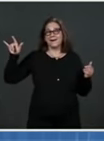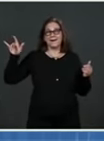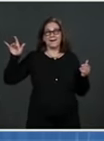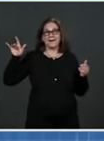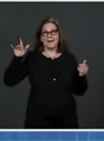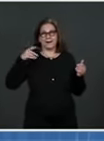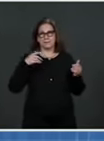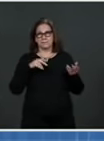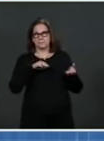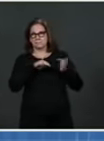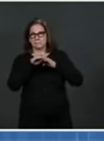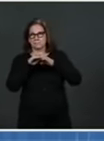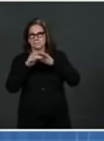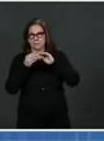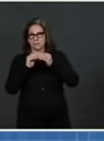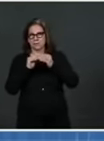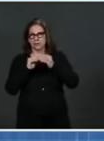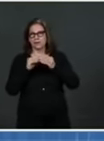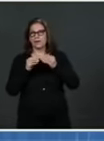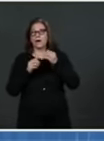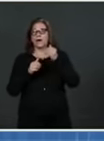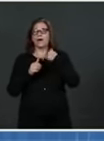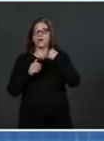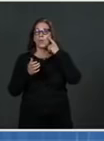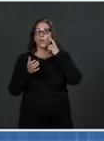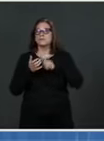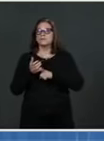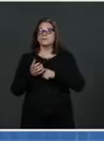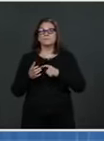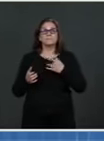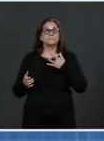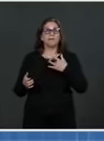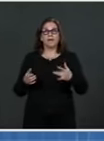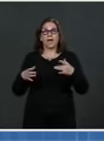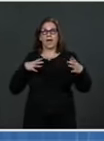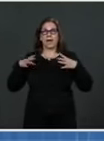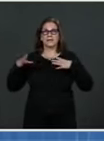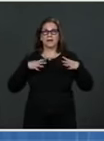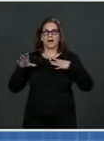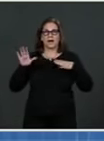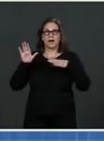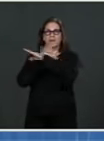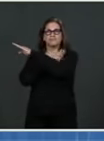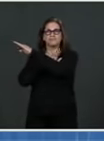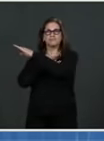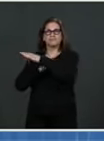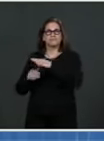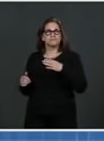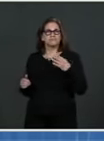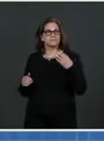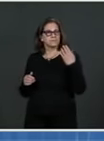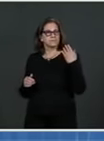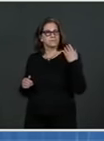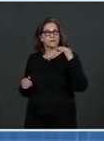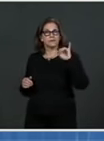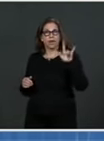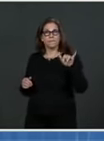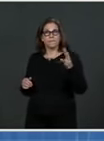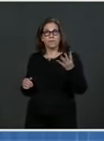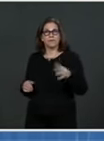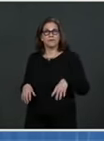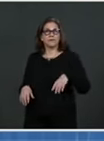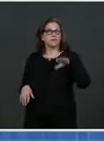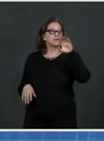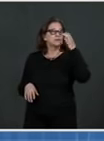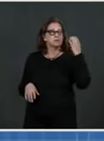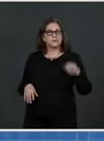And so, you know, July 4th, Labor Day, Christmas, and we're seeing the uptick of that right now. So I would just sort of reiterate